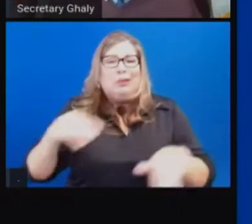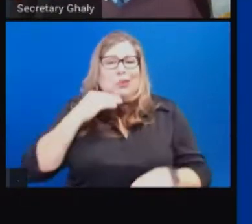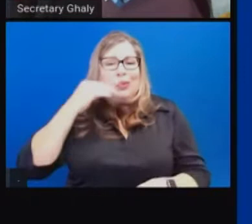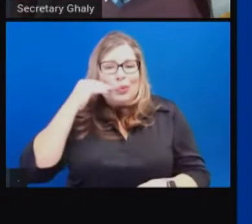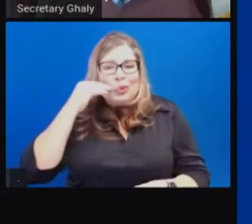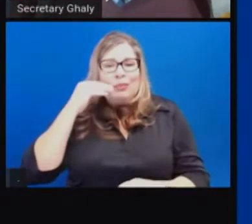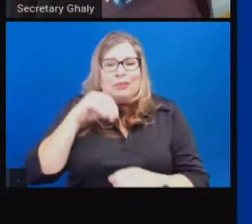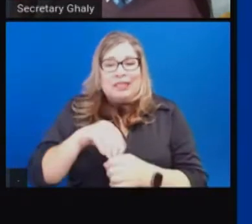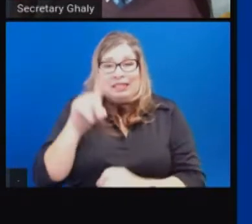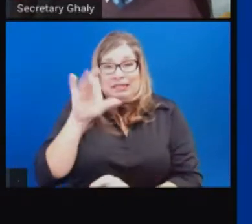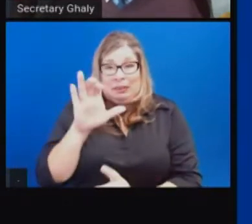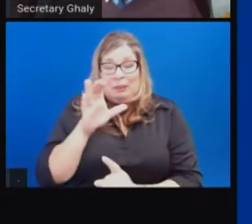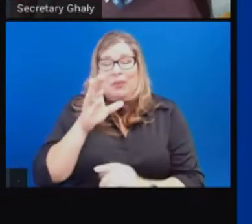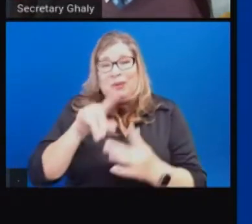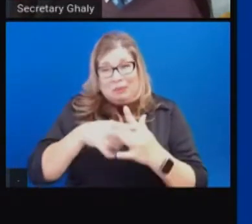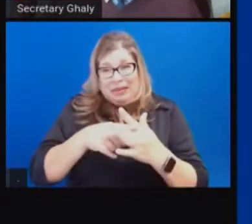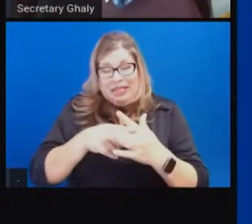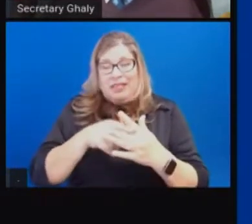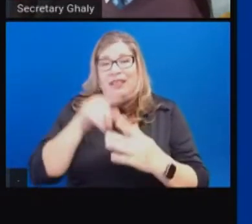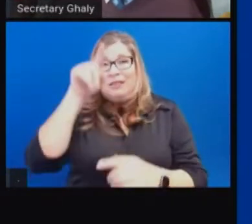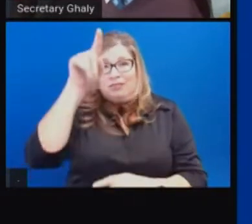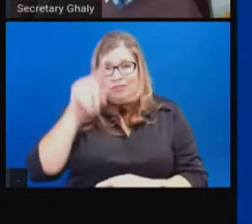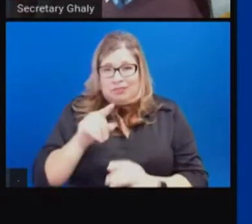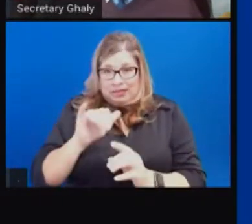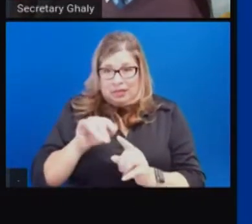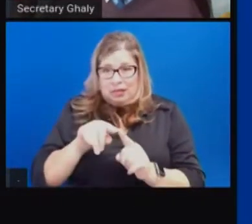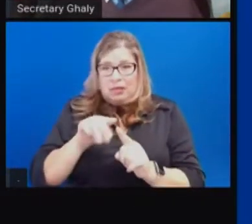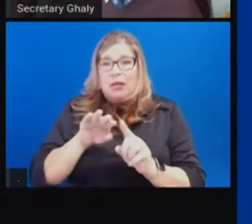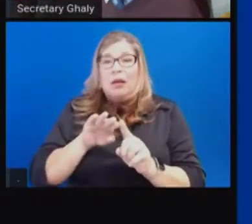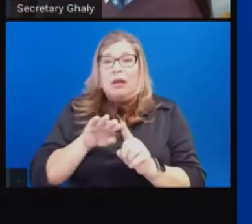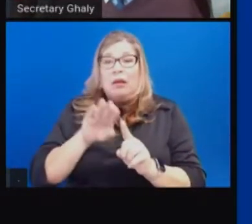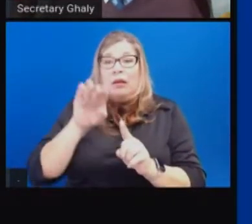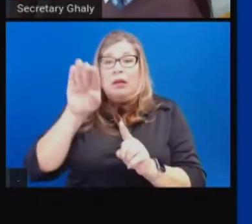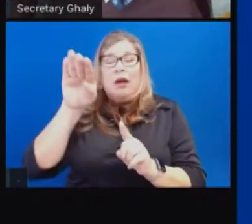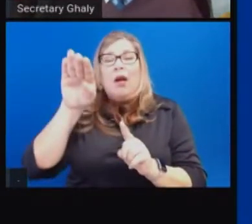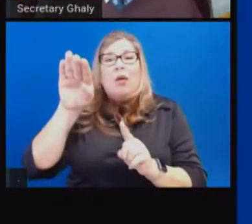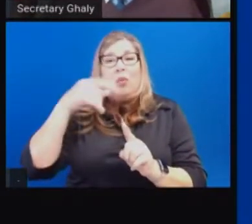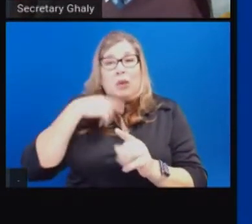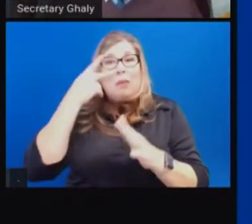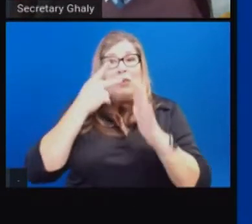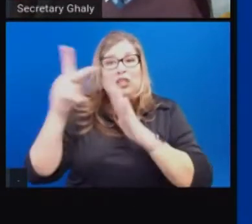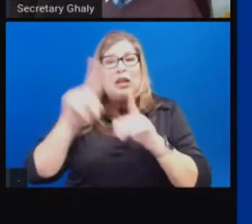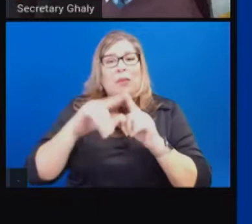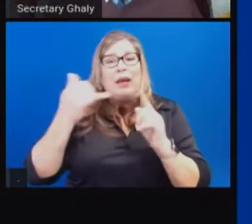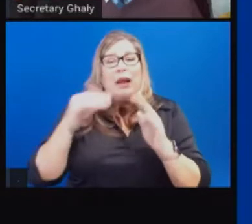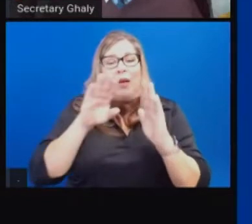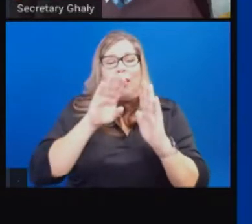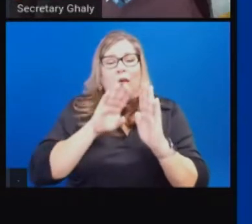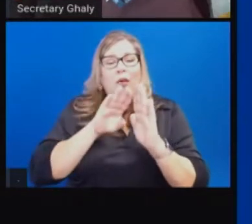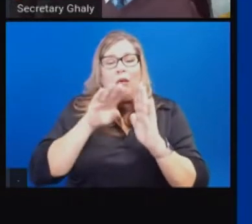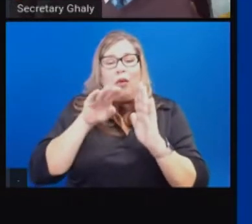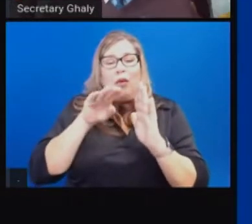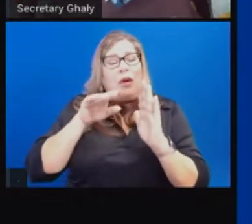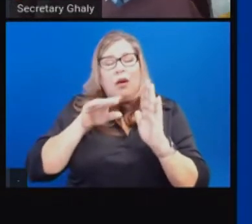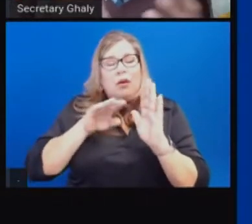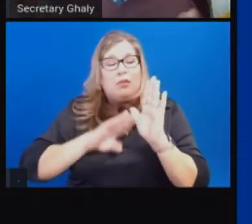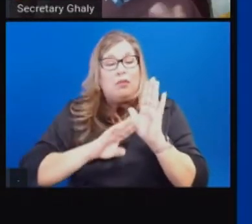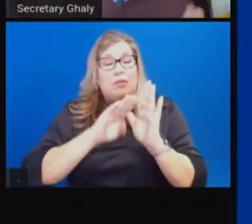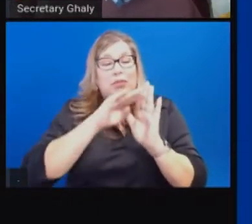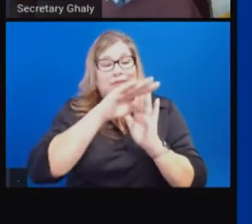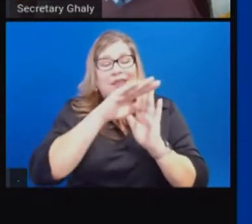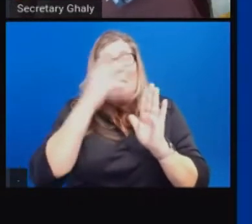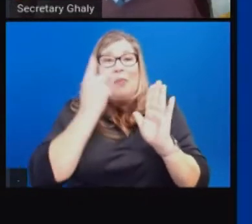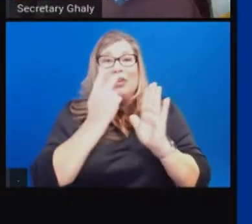see a slowing down of that upward slope and then a flattening and now a reduction. So almost